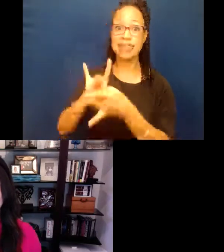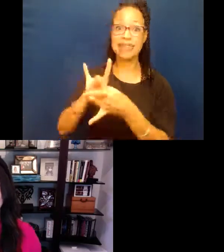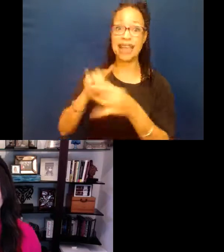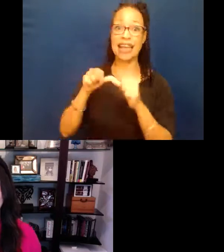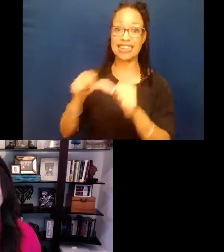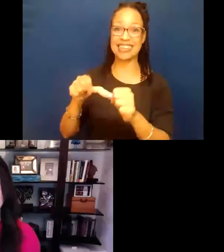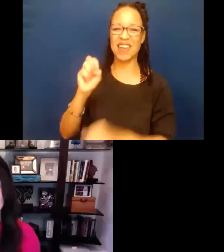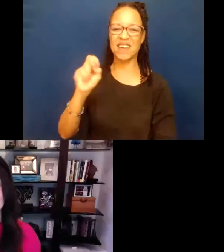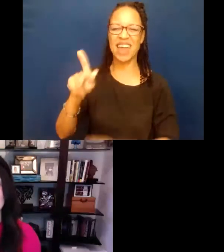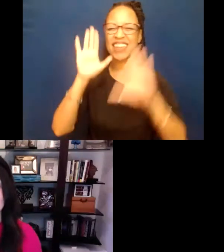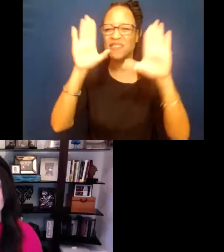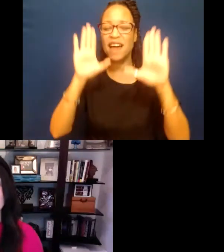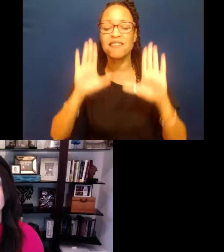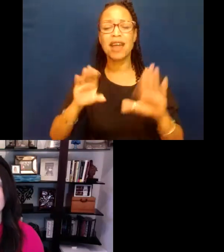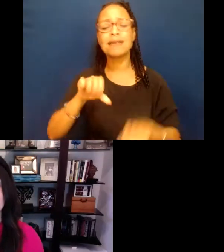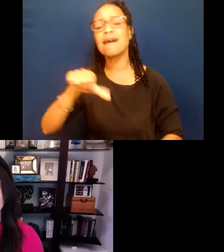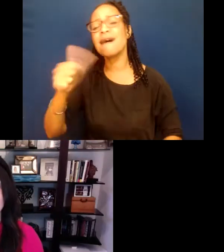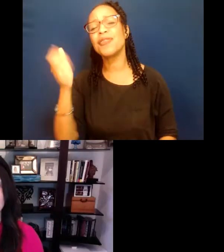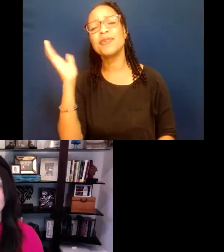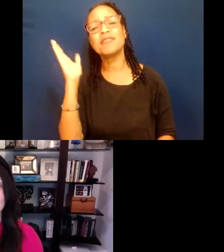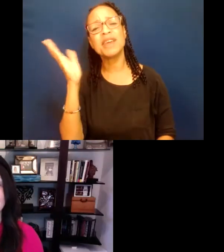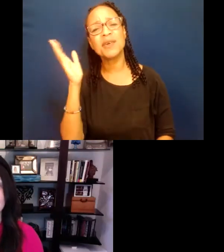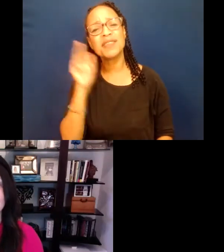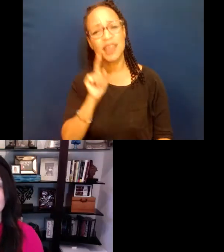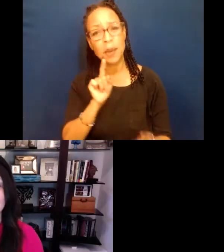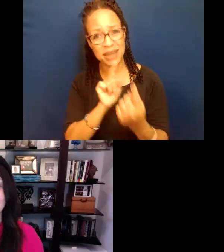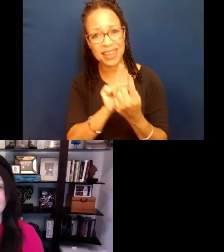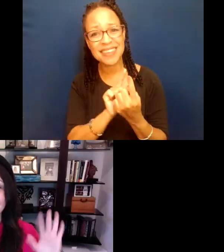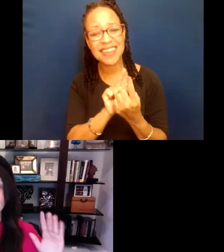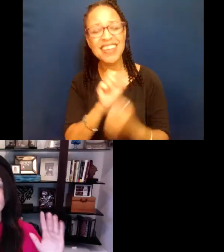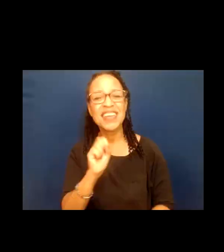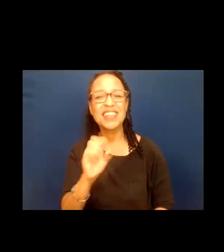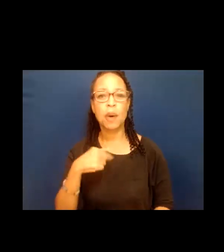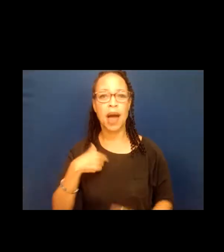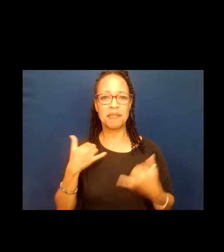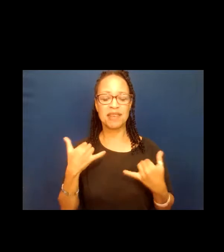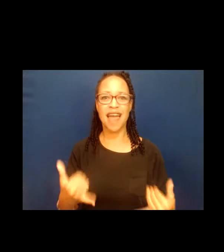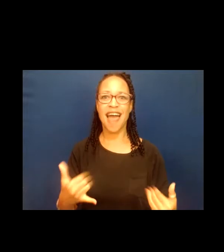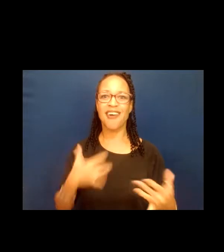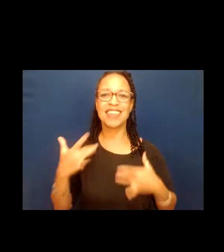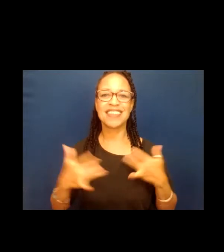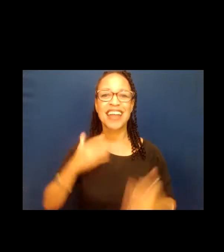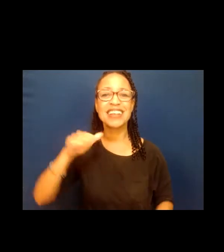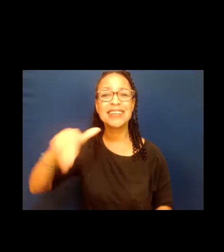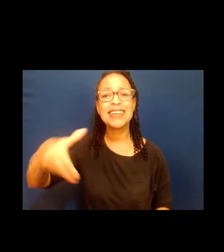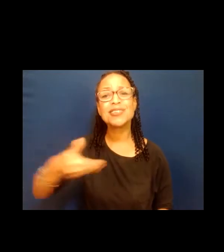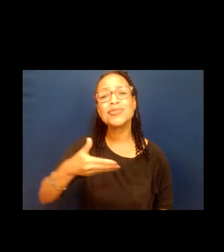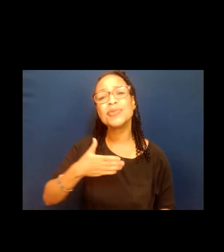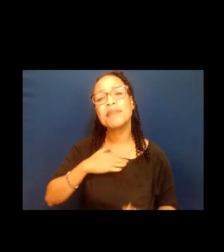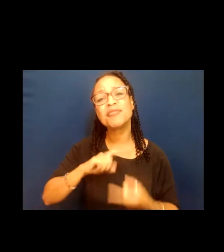other speakers who you'll get to meet. So I'm now thrilled to introduce my friend,